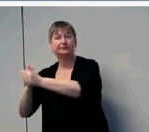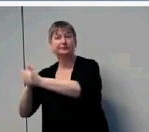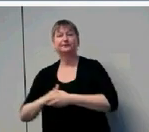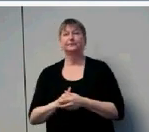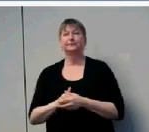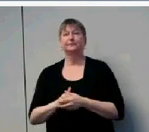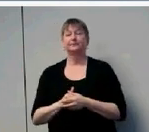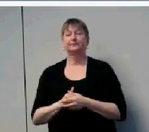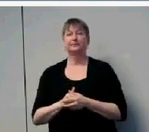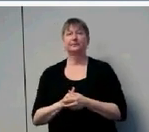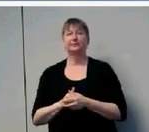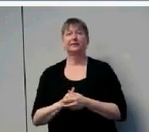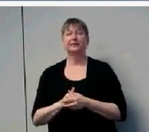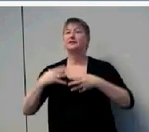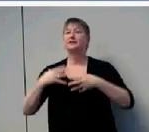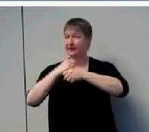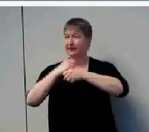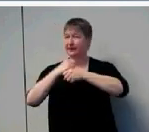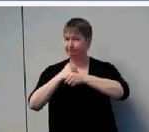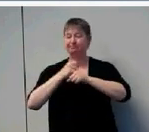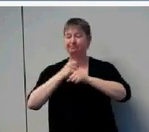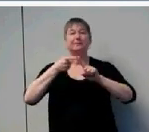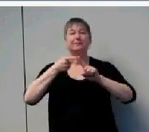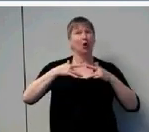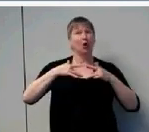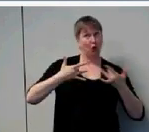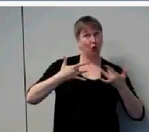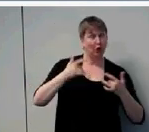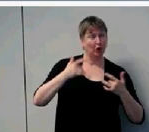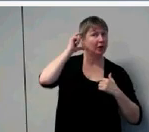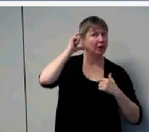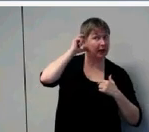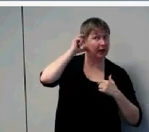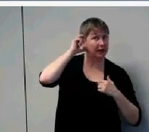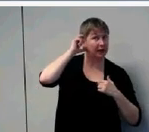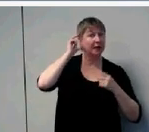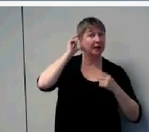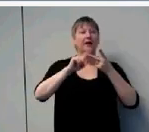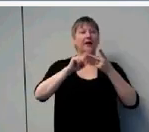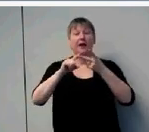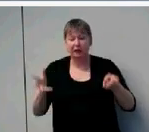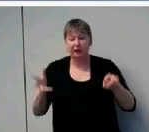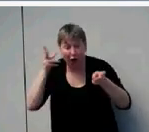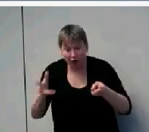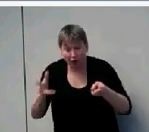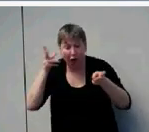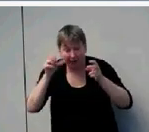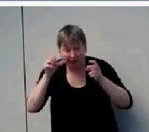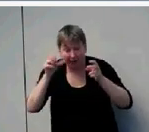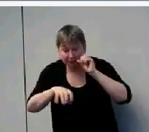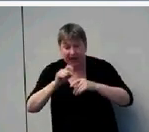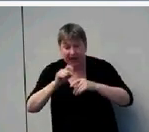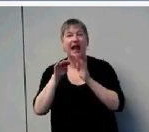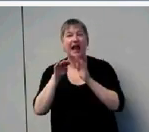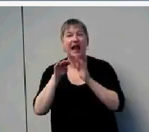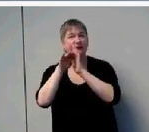So a summary, early hearing aid fitting, your efforts to optimize audibility, and consistent hearing aid use.